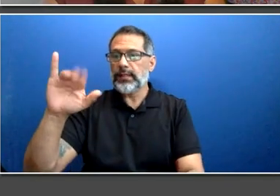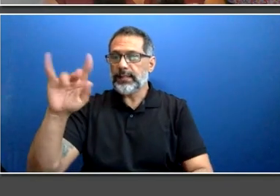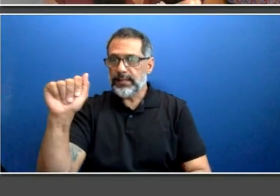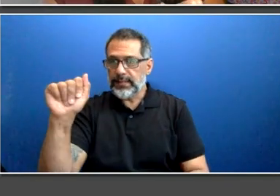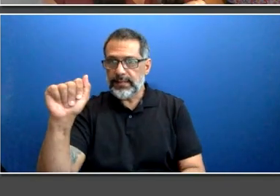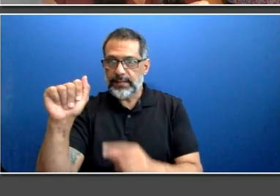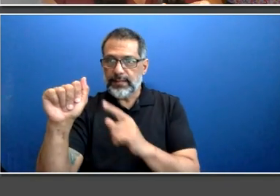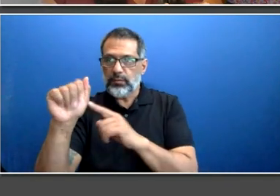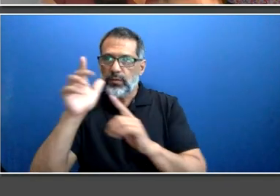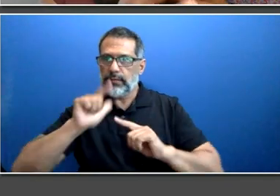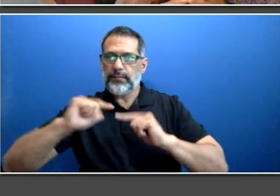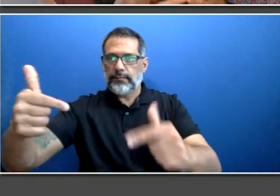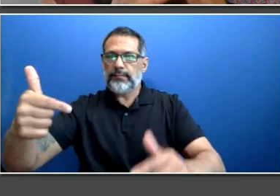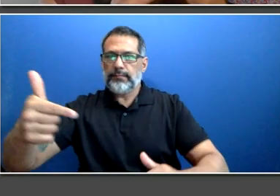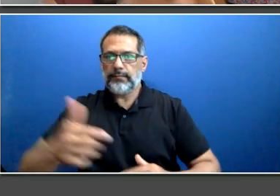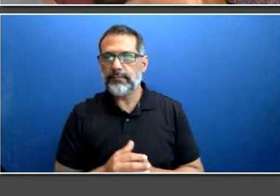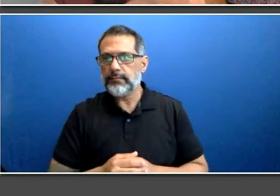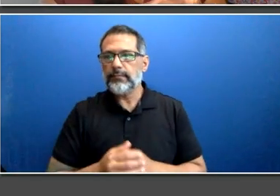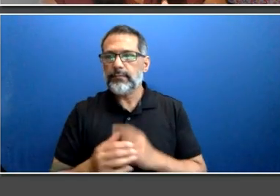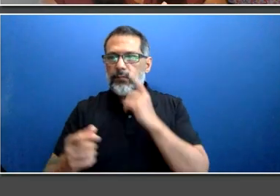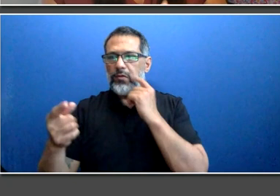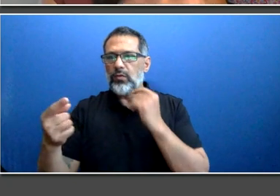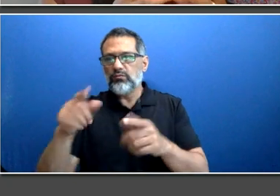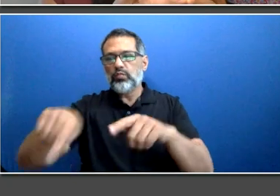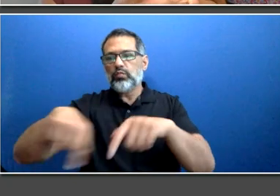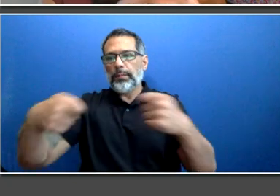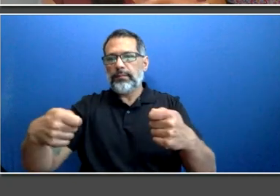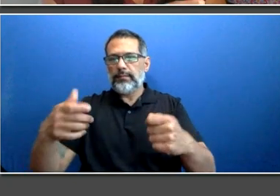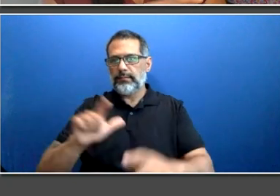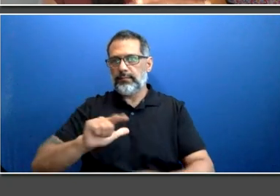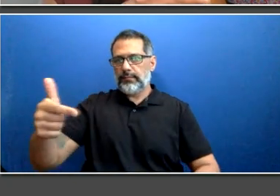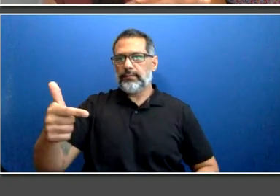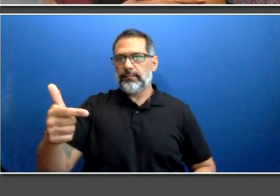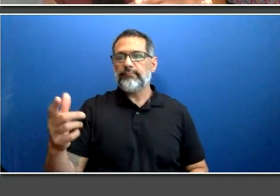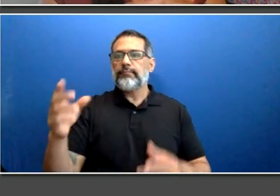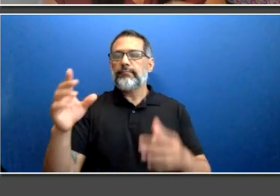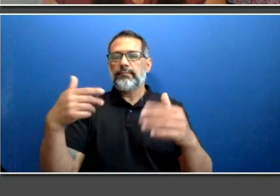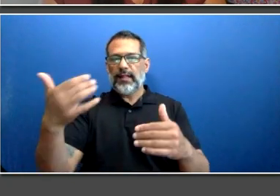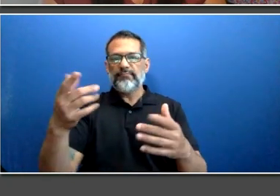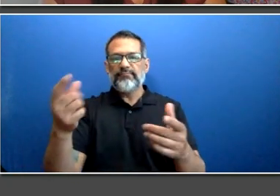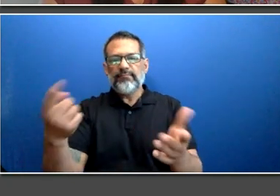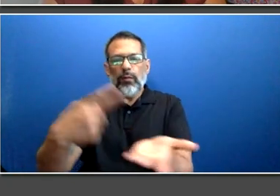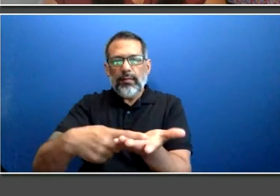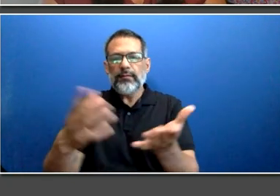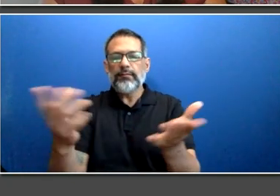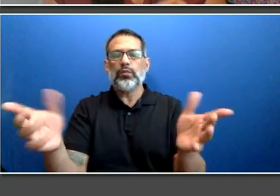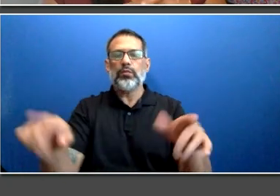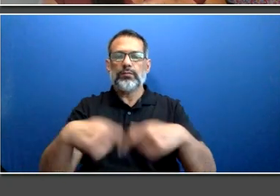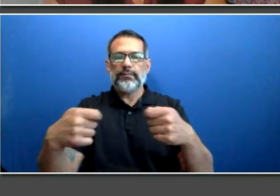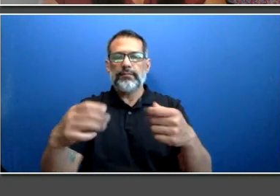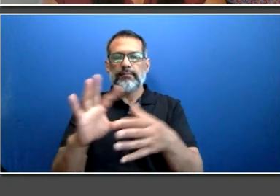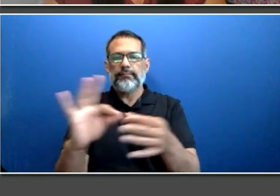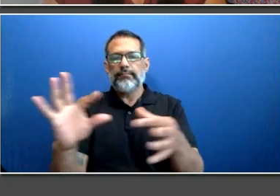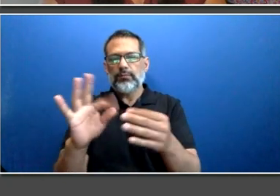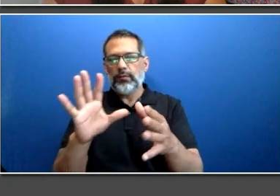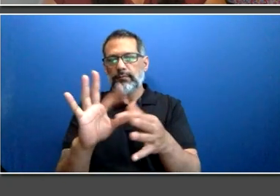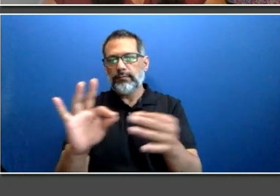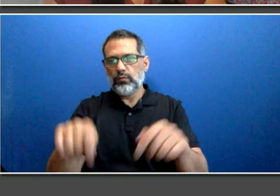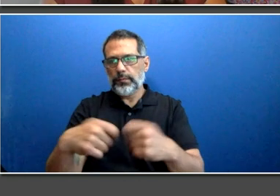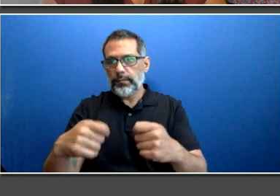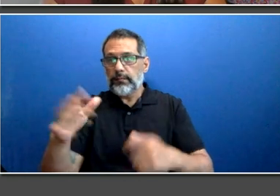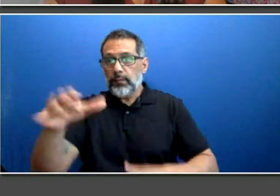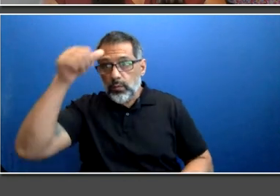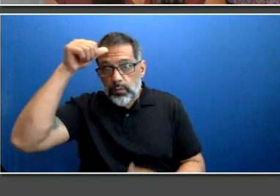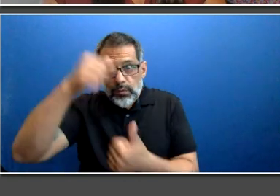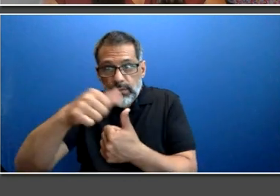Thanks, Shabnam. Before we wrap up, I want to remind you to follow us on Instagram. We have a fun filter that can be